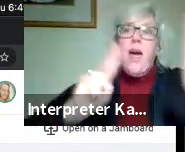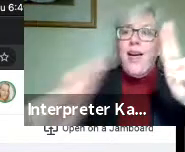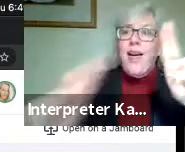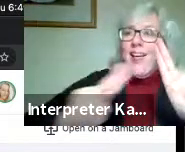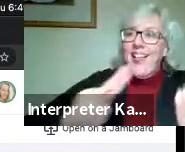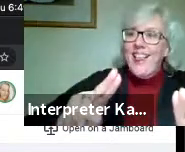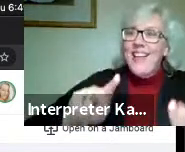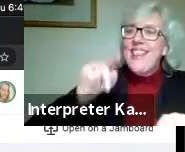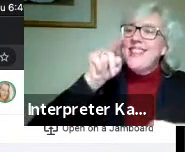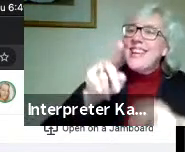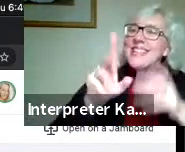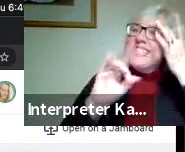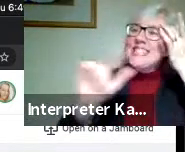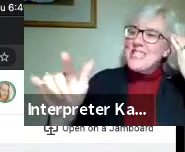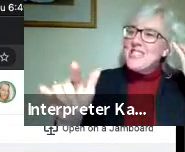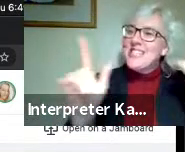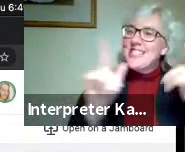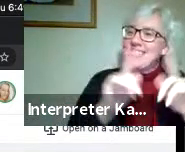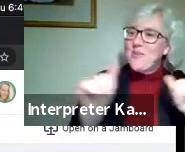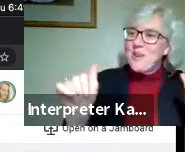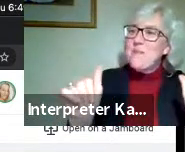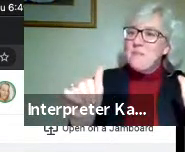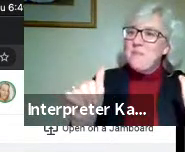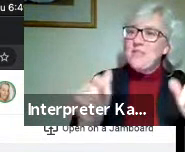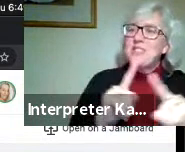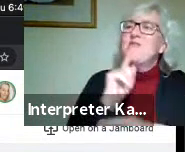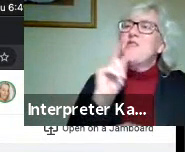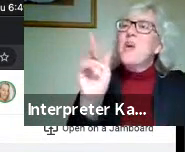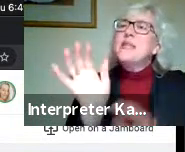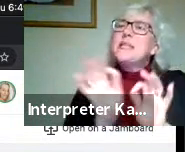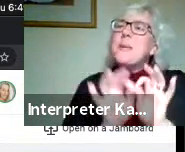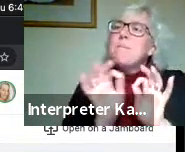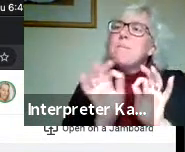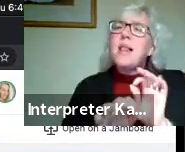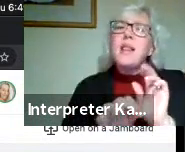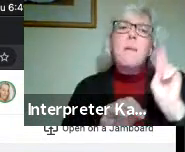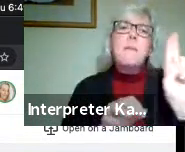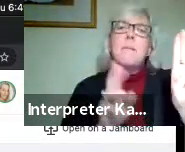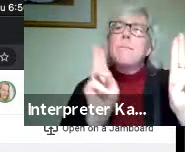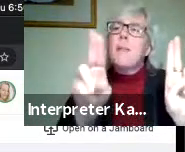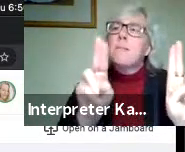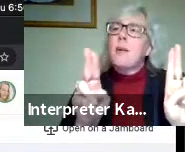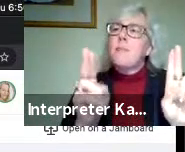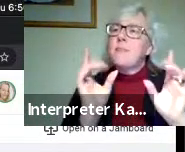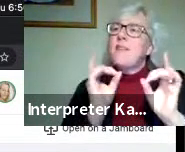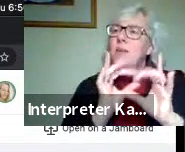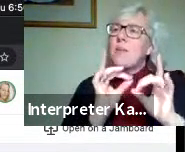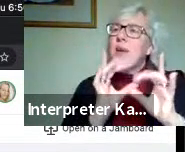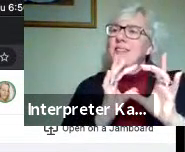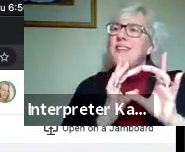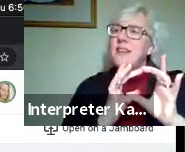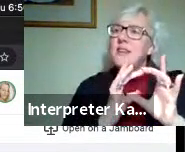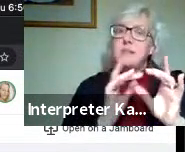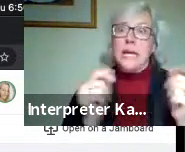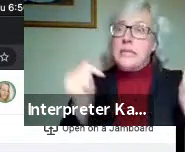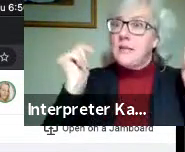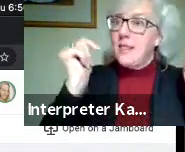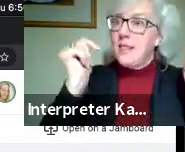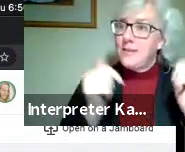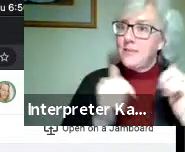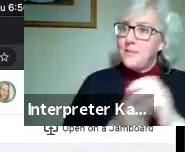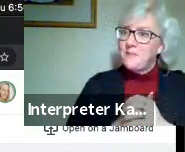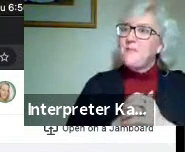it. This is a digital version of it. Like Michelle said, it's very, very simple. It allows feedback almost instantaneously.